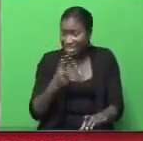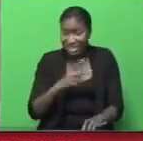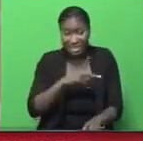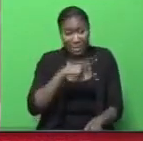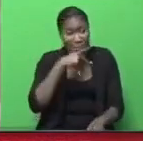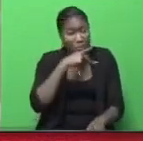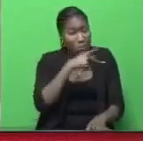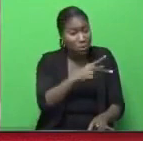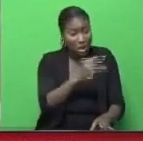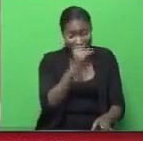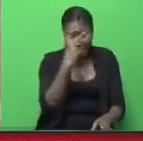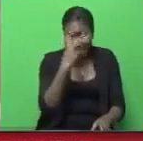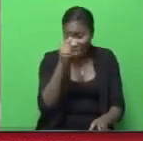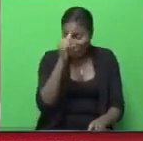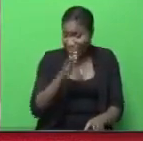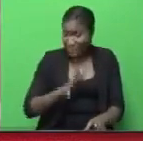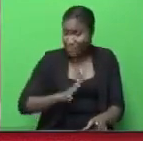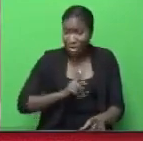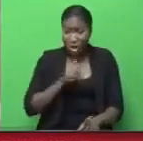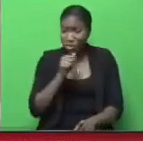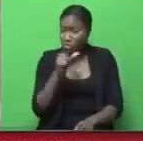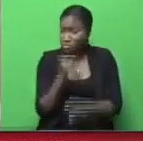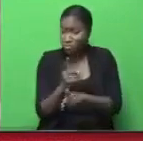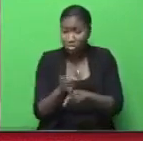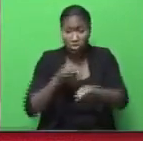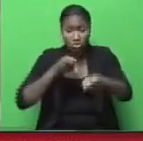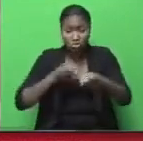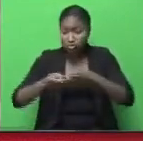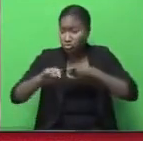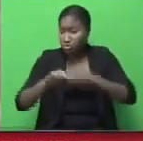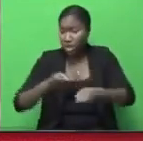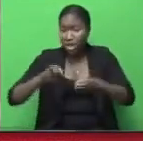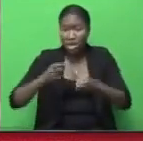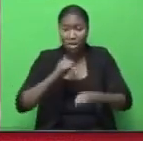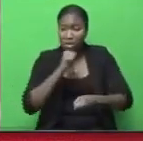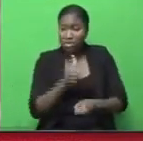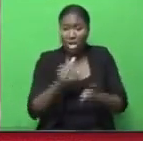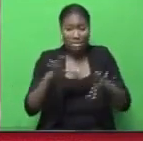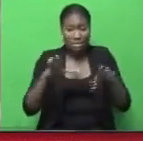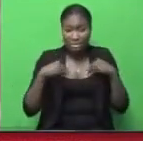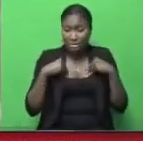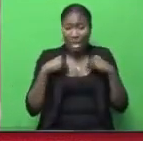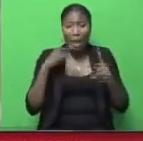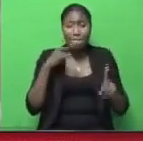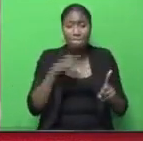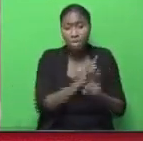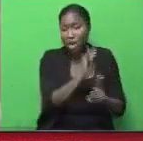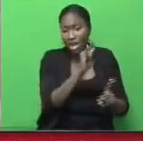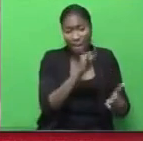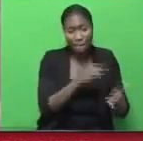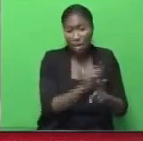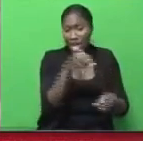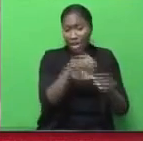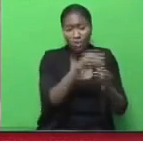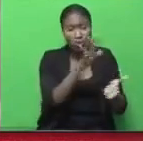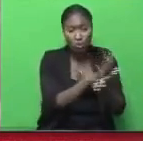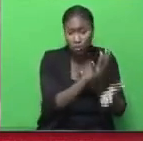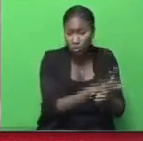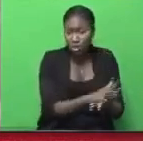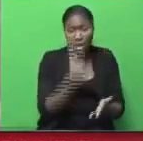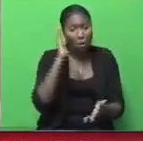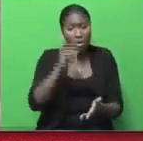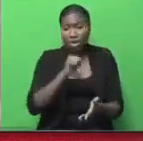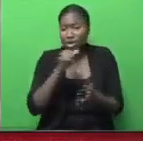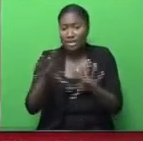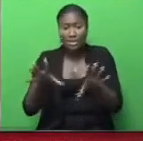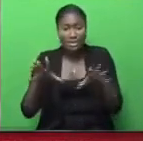man totally out of control, Mr. Speaker. We do not tolerate bullying, Mr. Speaker, in our schools. And we will not